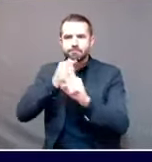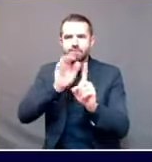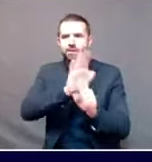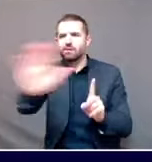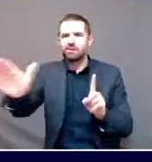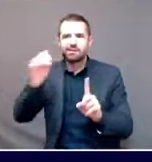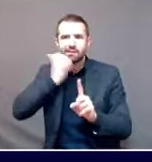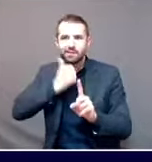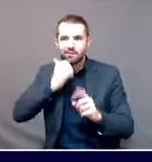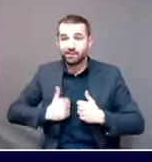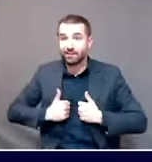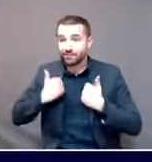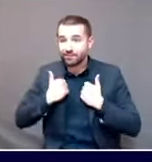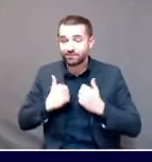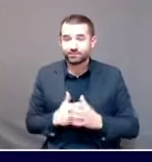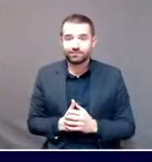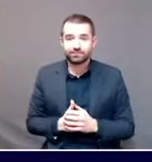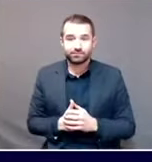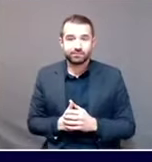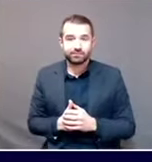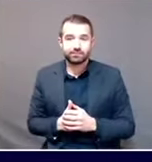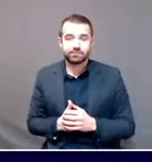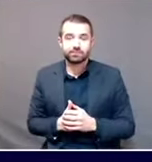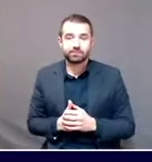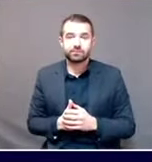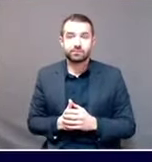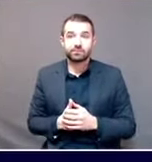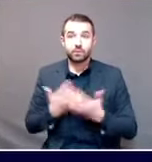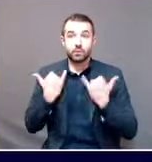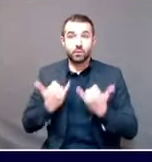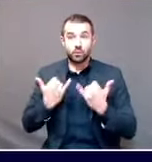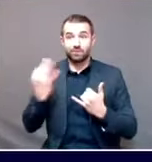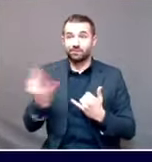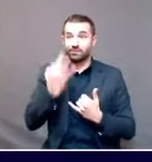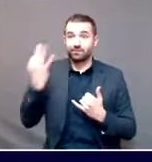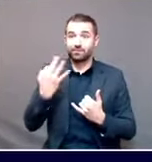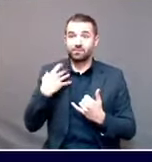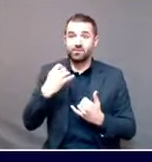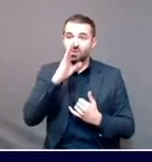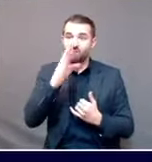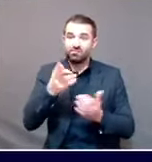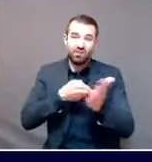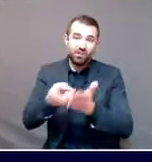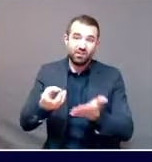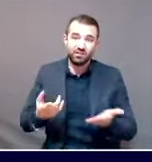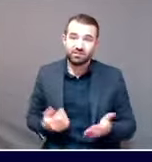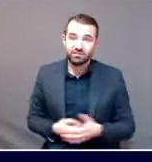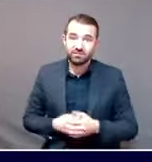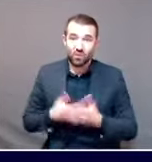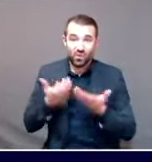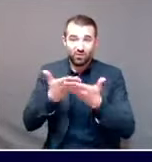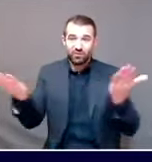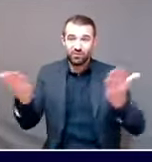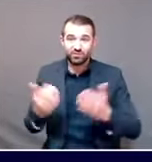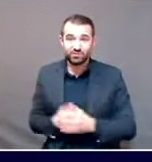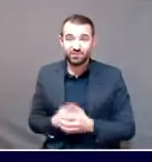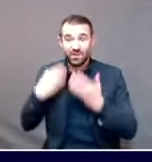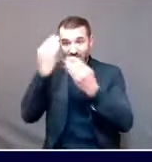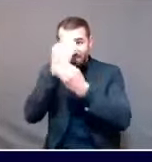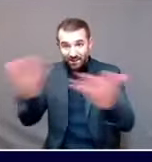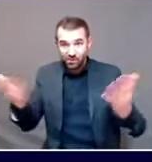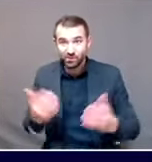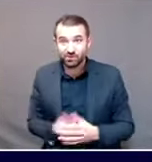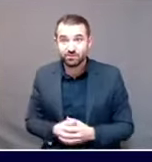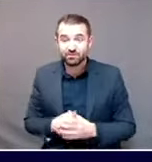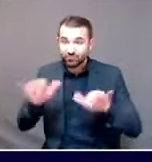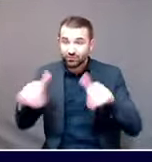hearing from me directly about the situation we're in. The difficult choices that we are facing. And the choices